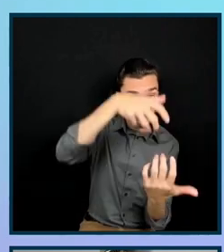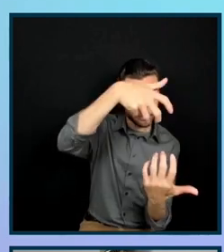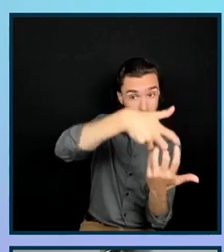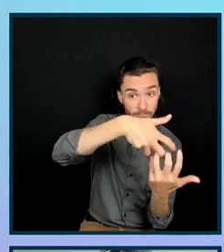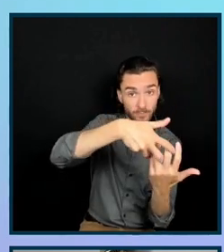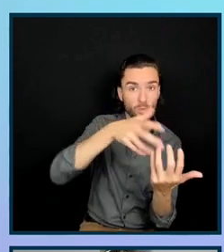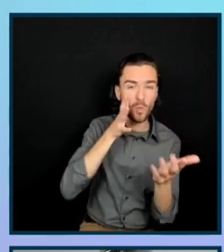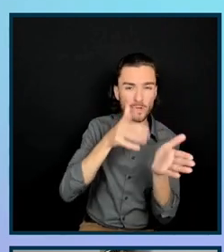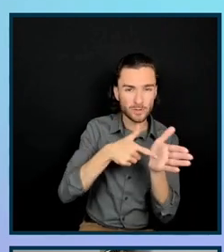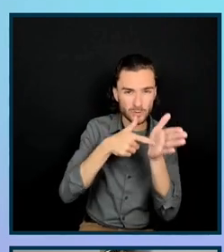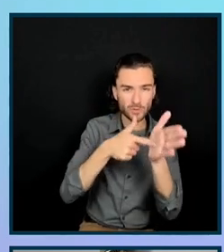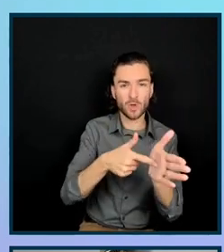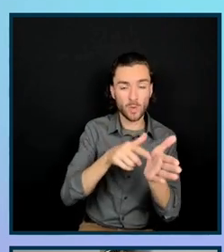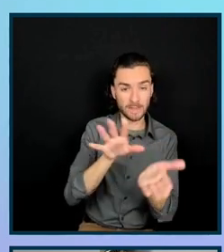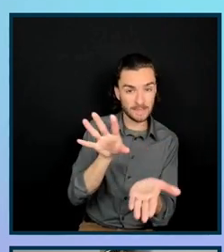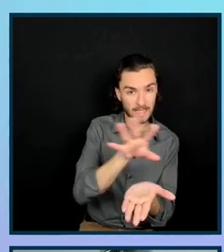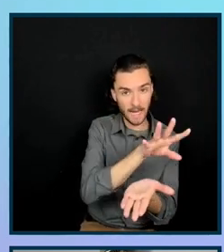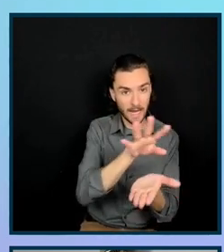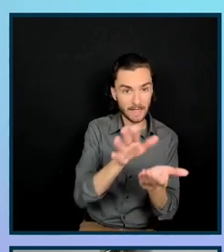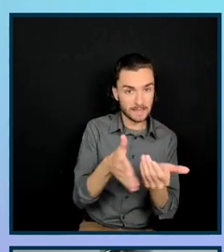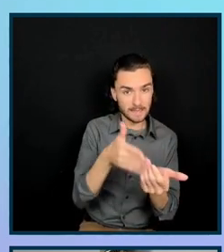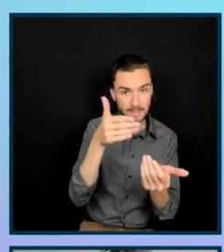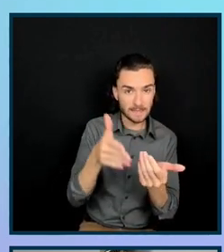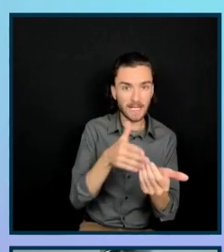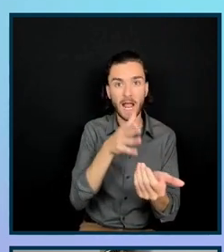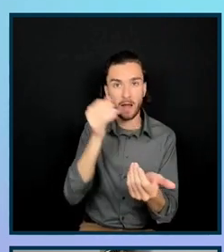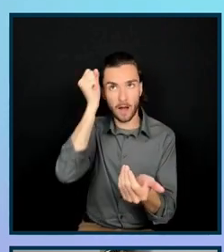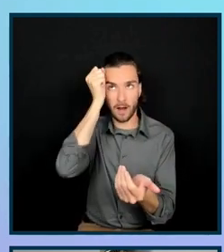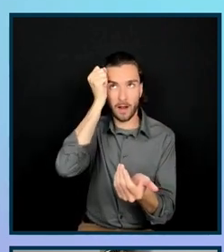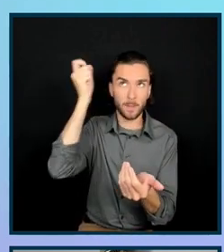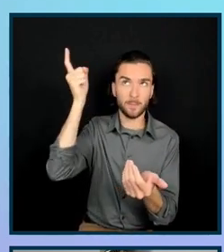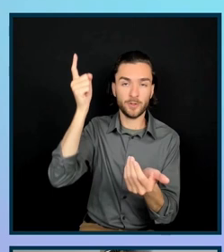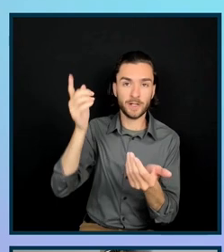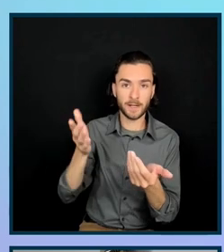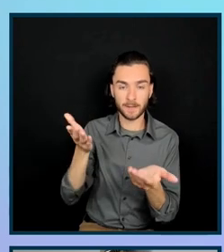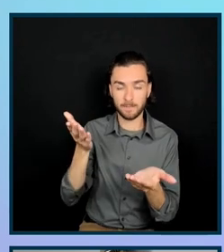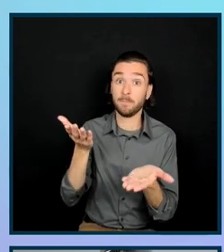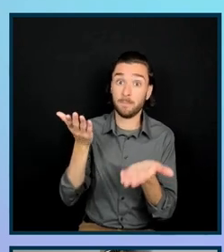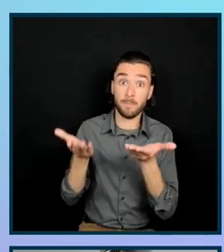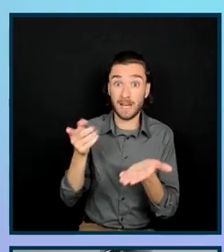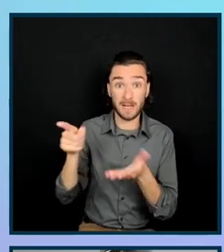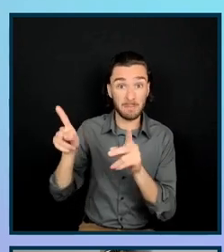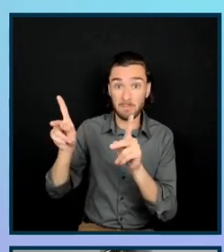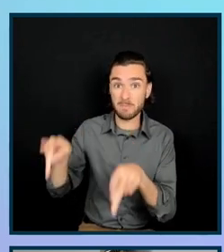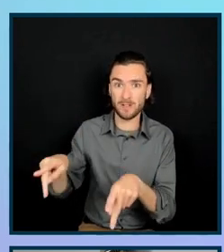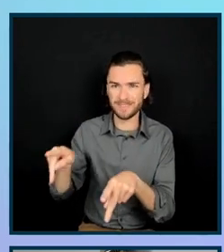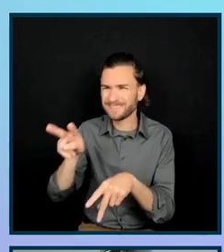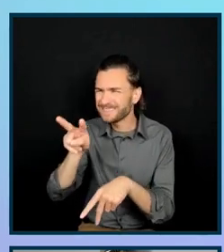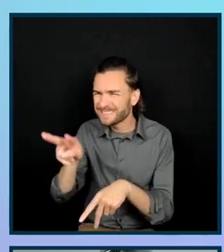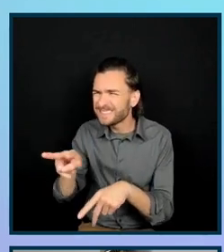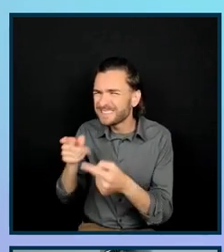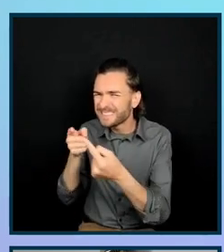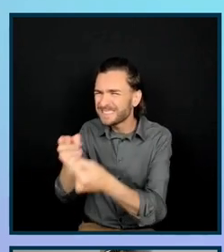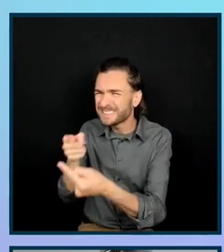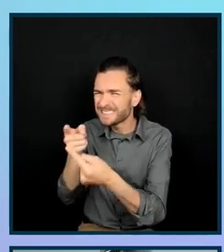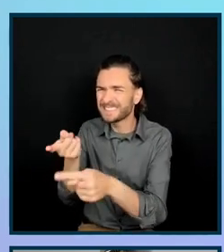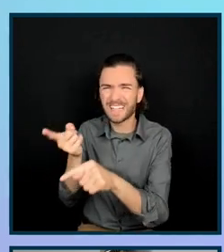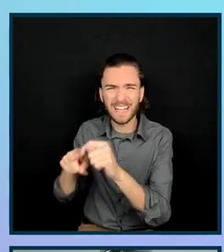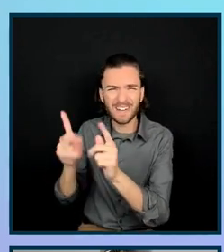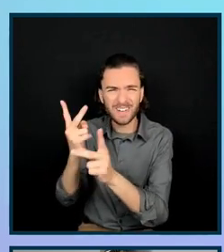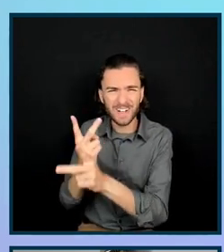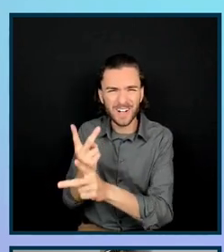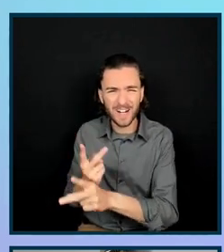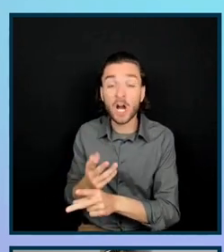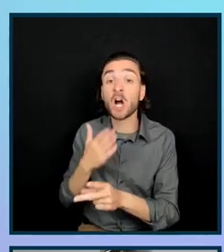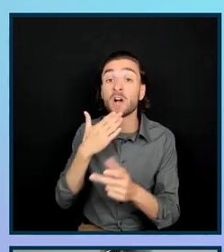comprehension for all users. It can also help users who may not understand written language as well to help find what they need. So for example, this is